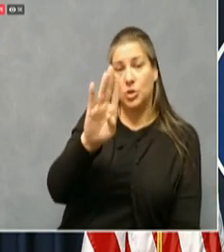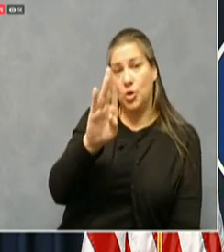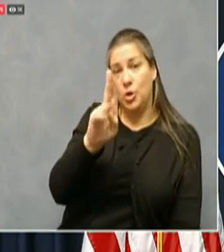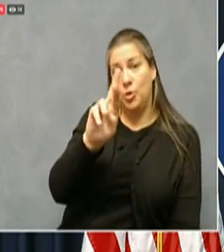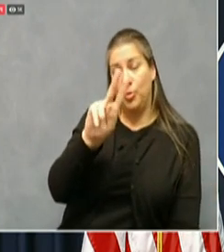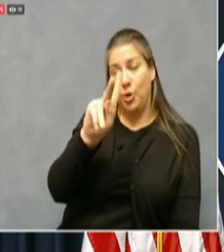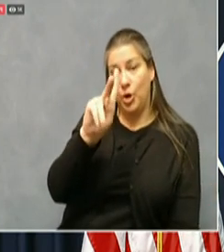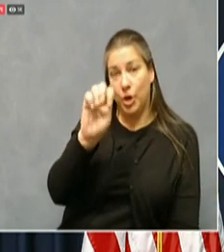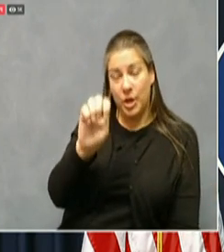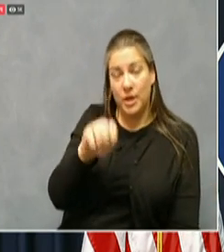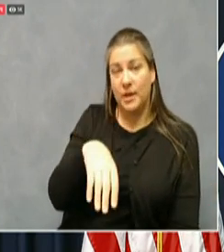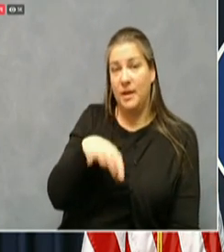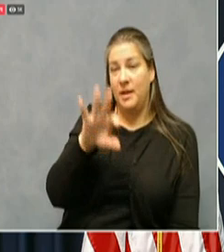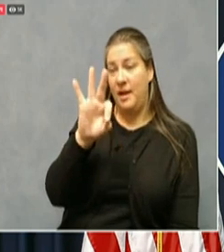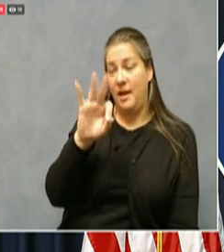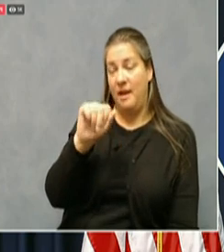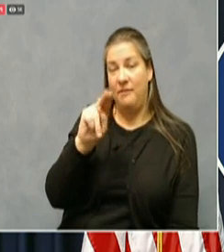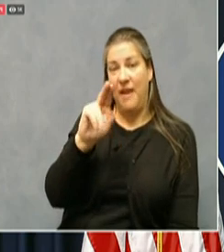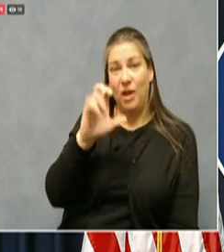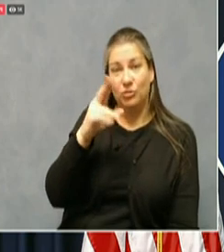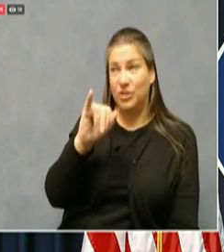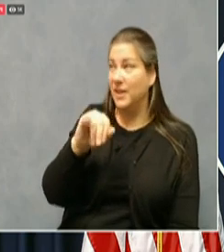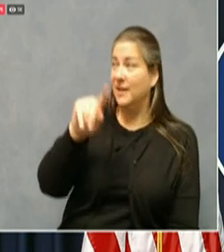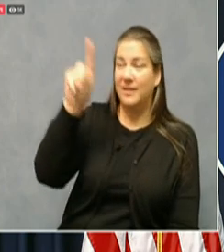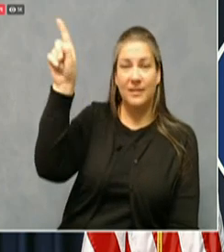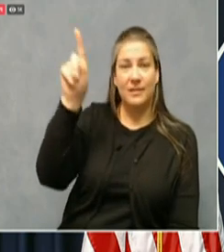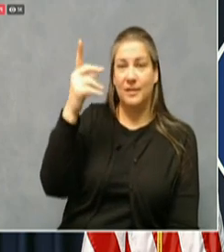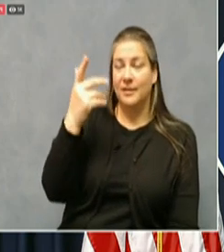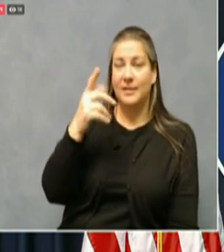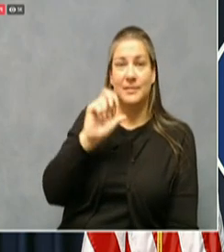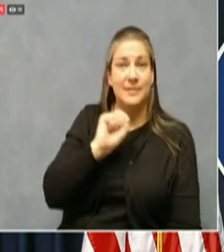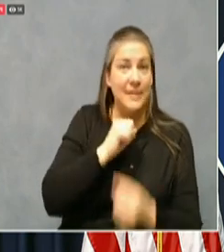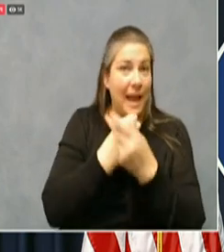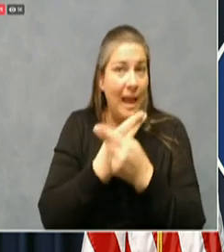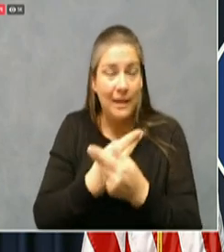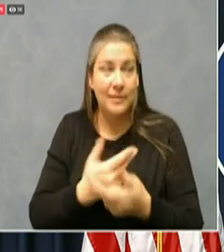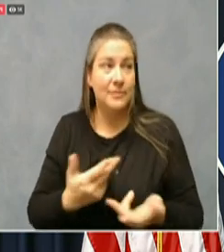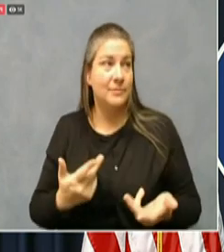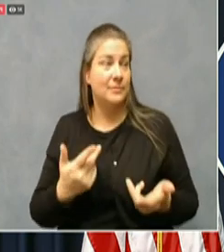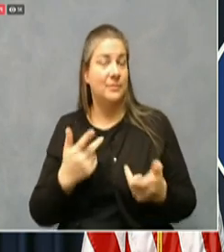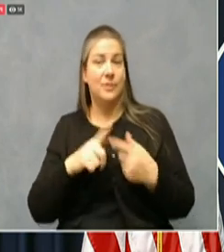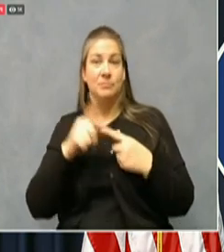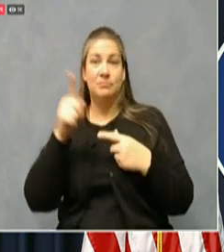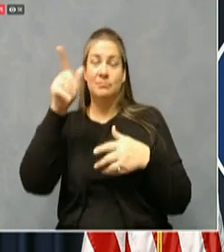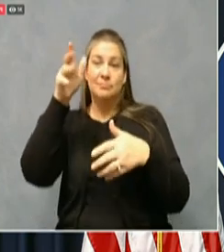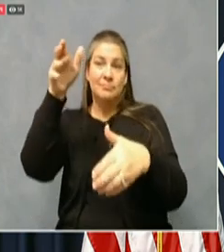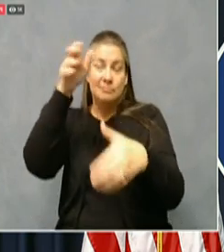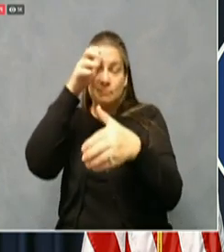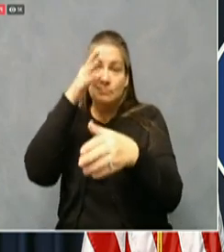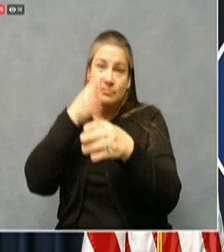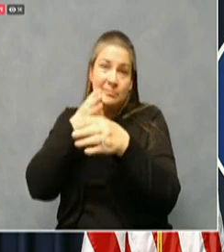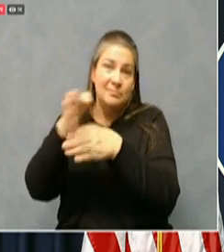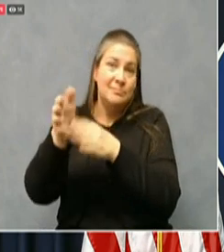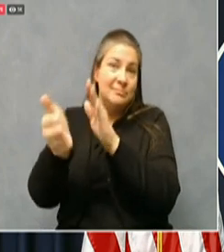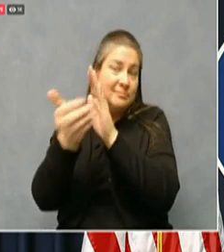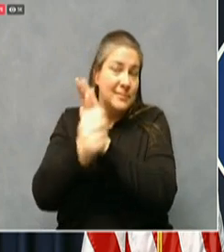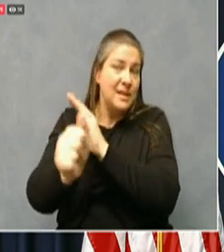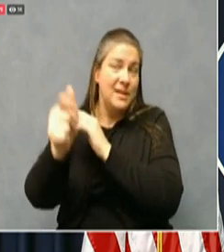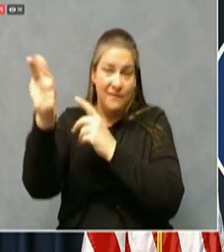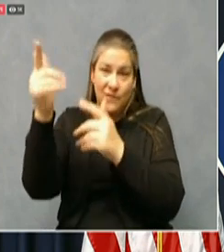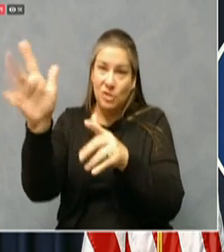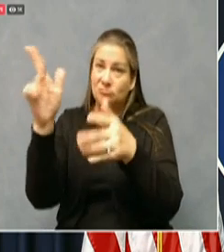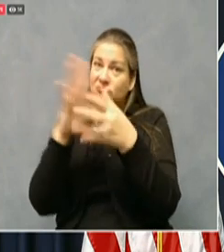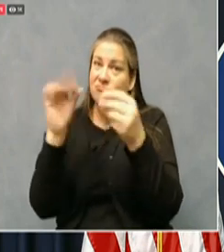and doctors at Stanford and Northwestern. Uh, that's what we have empirically shown in how we